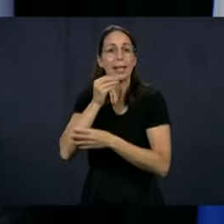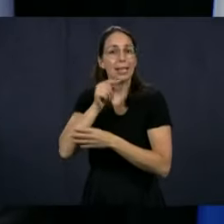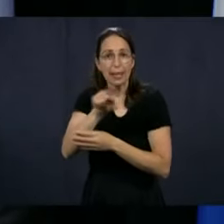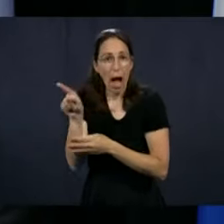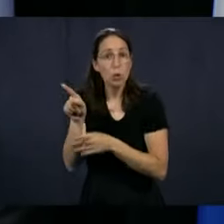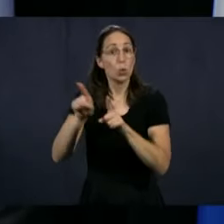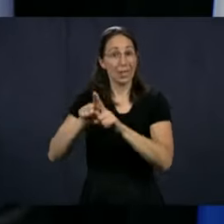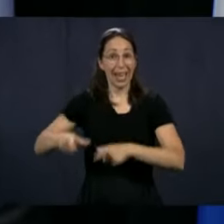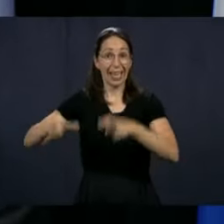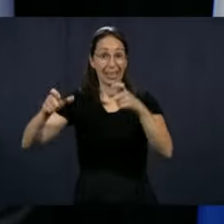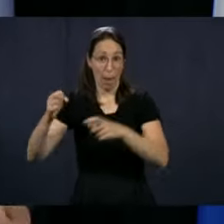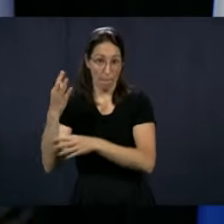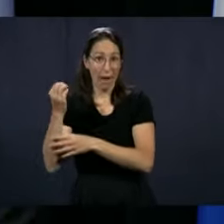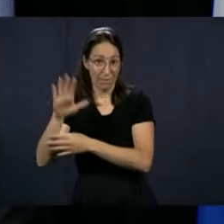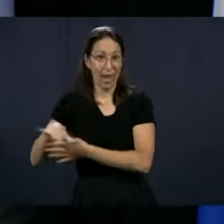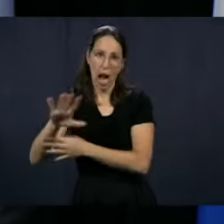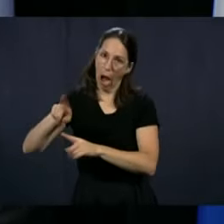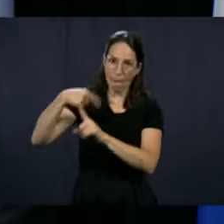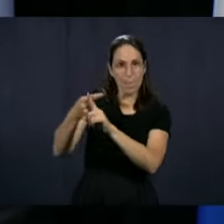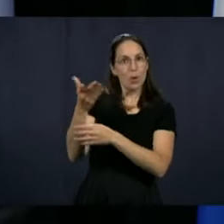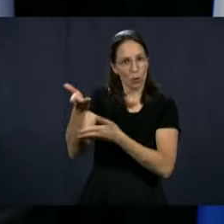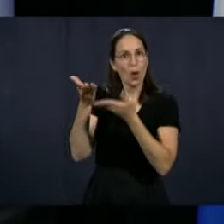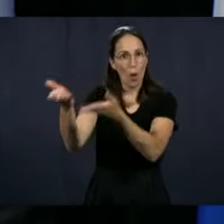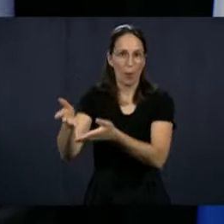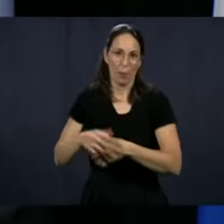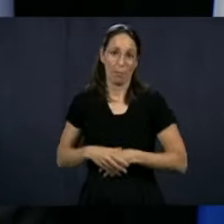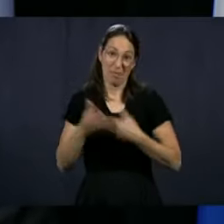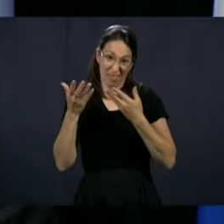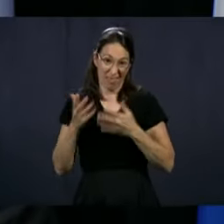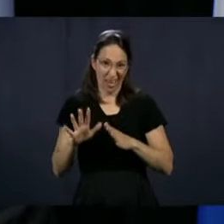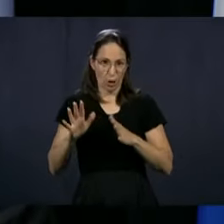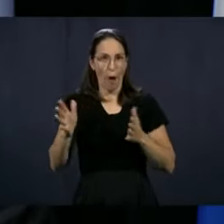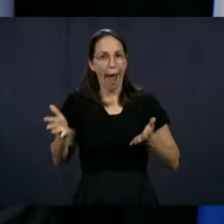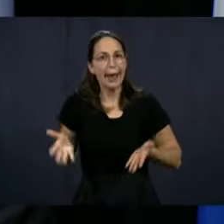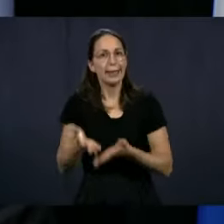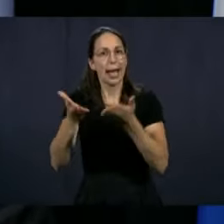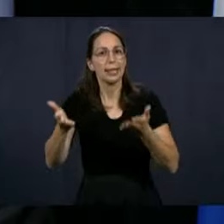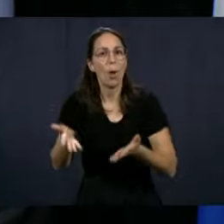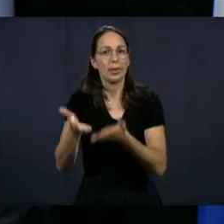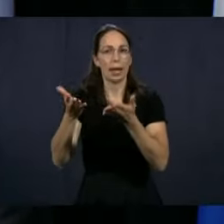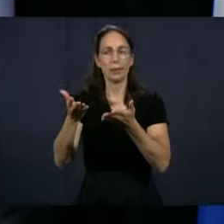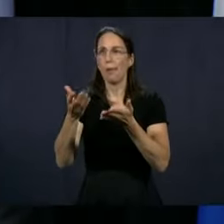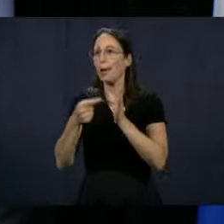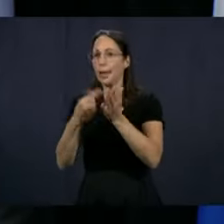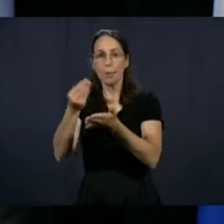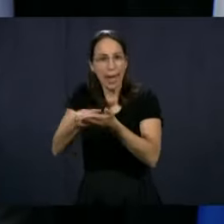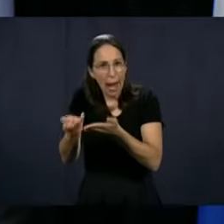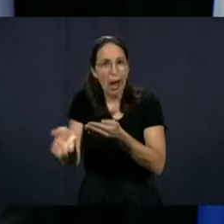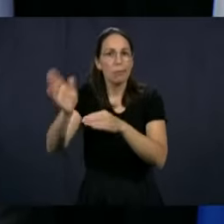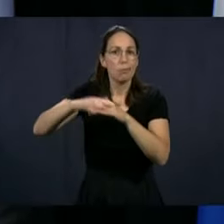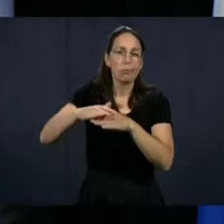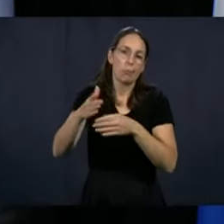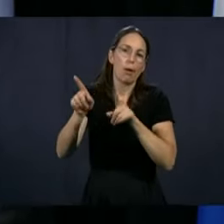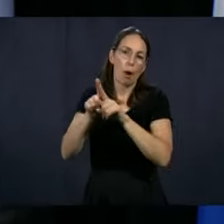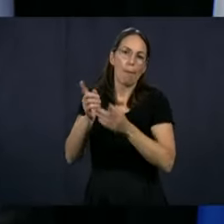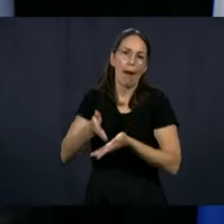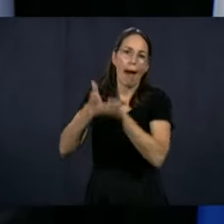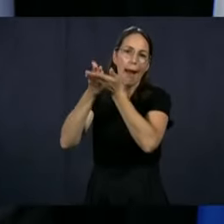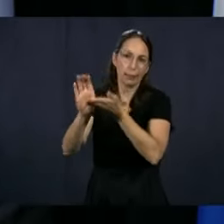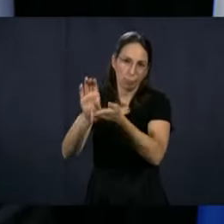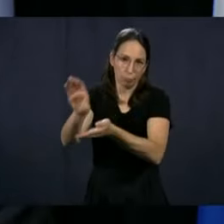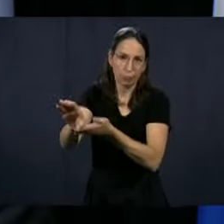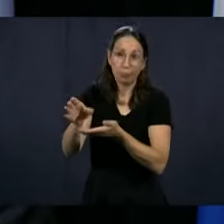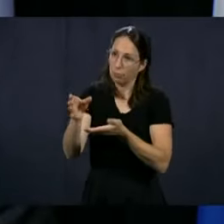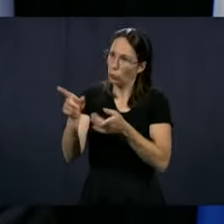We know that we have to do more also in private residences. So on top of incentives